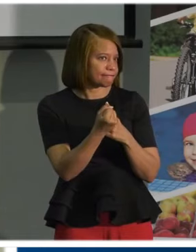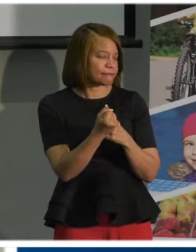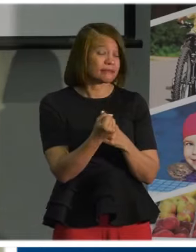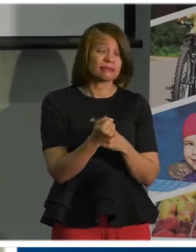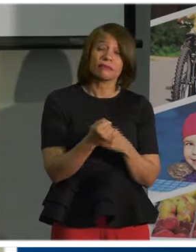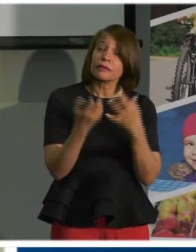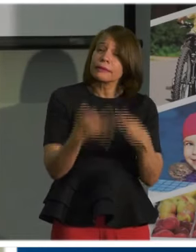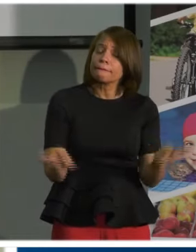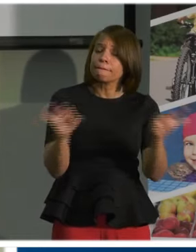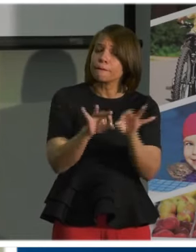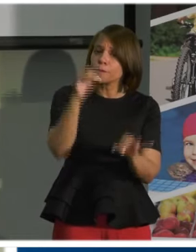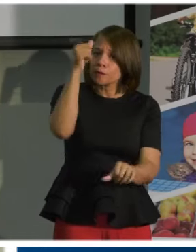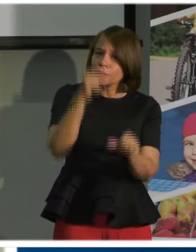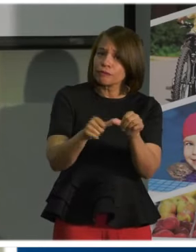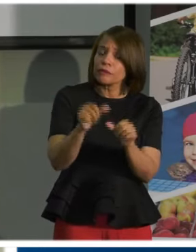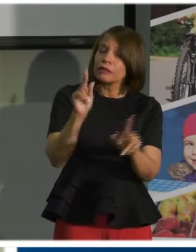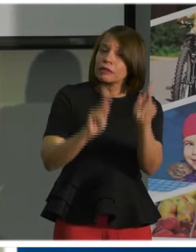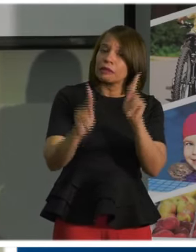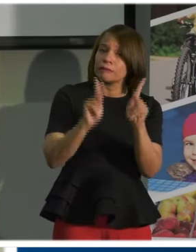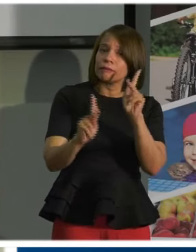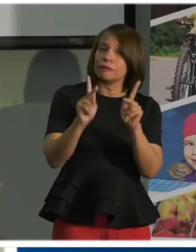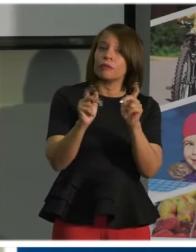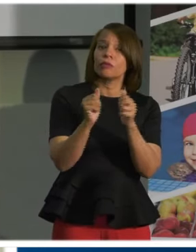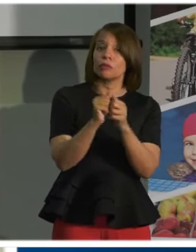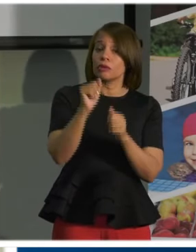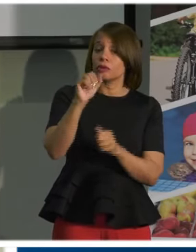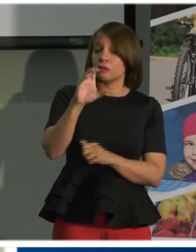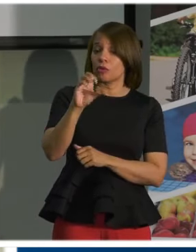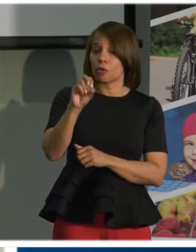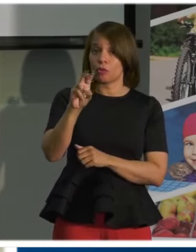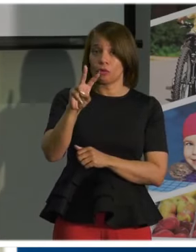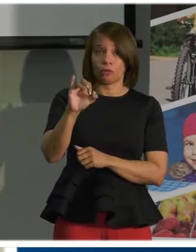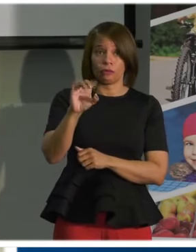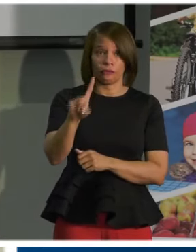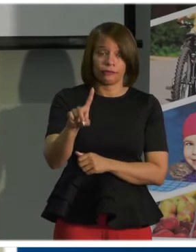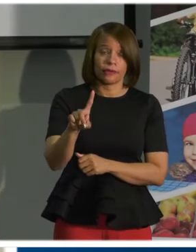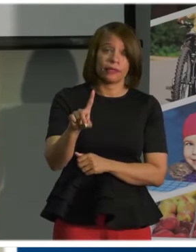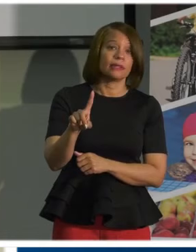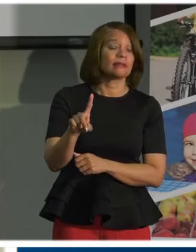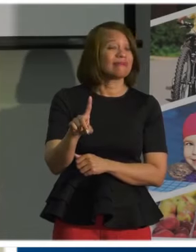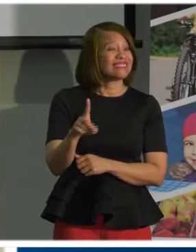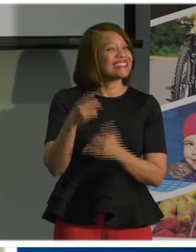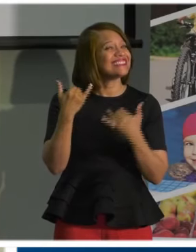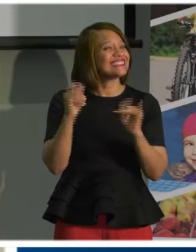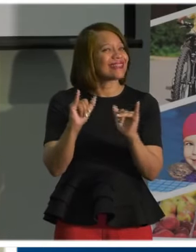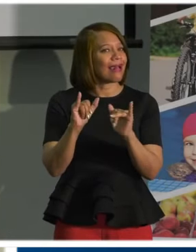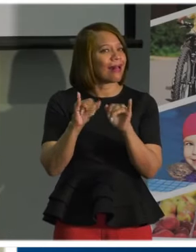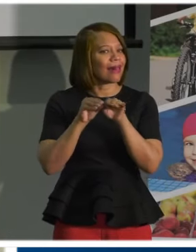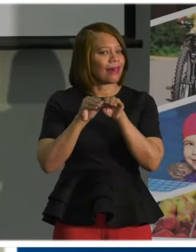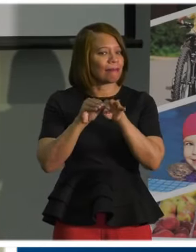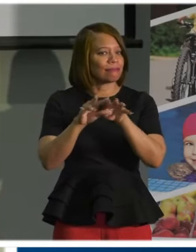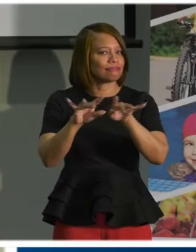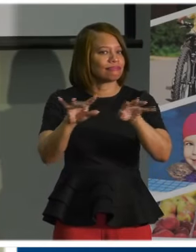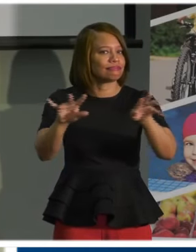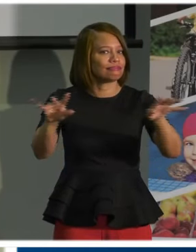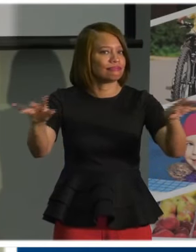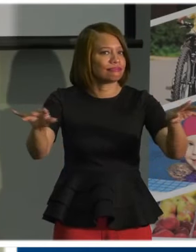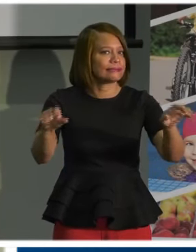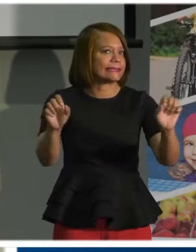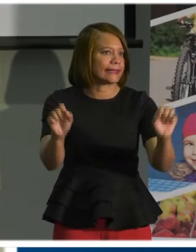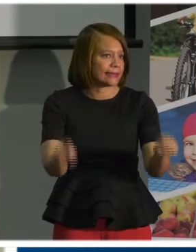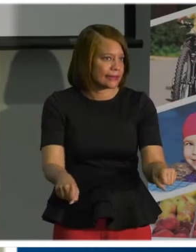with COVID who never get sick or have mild symptoms can spread this virus to others in our community.